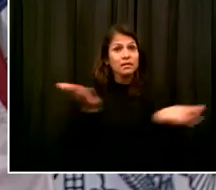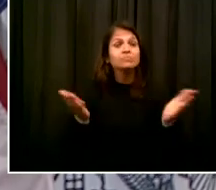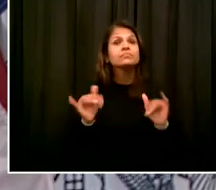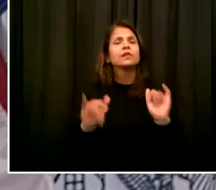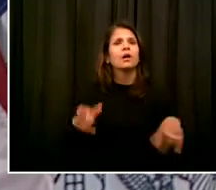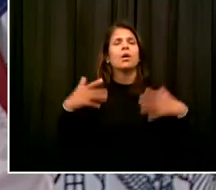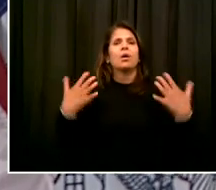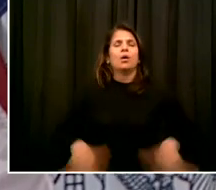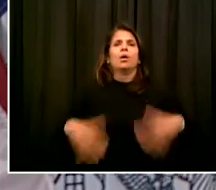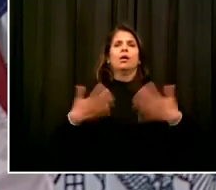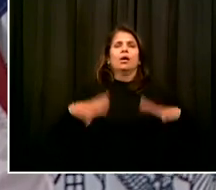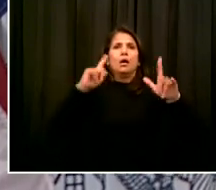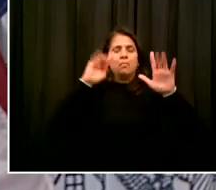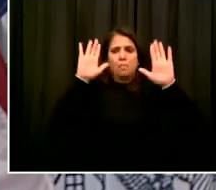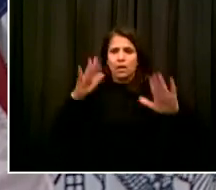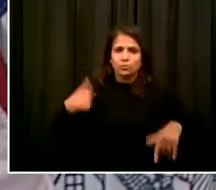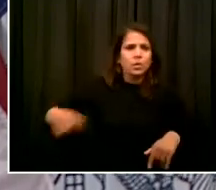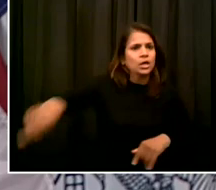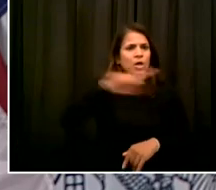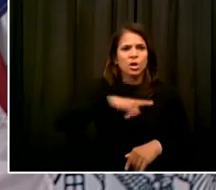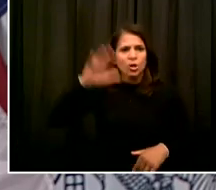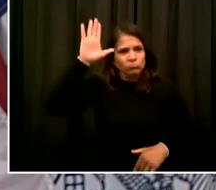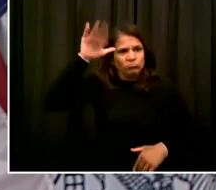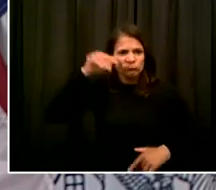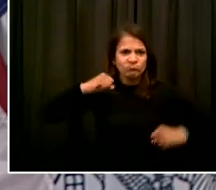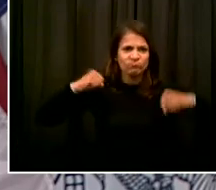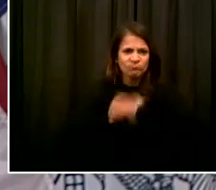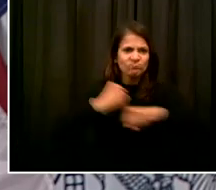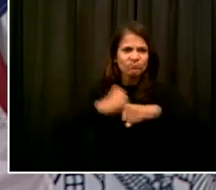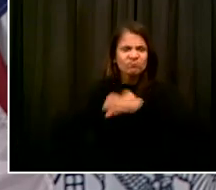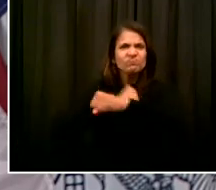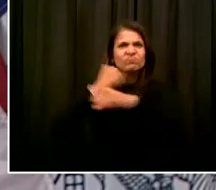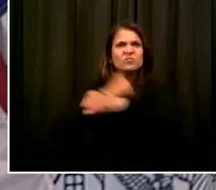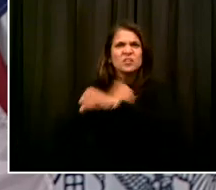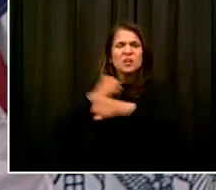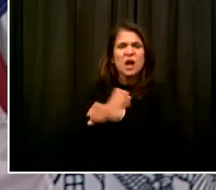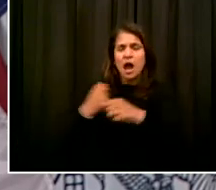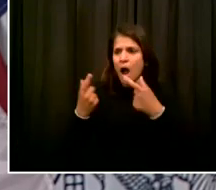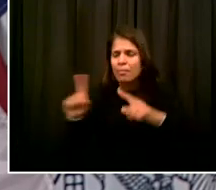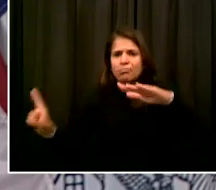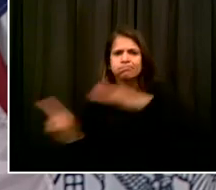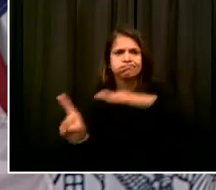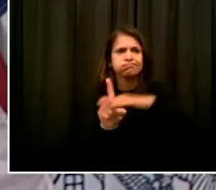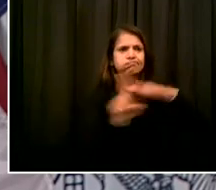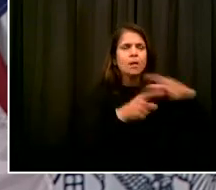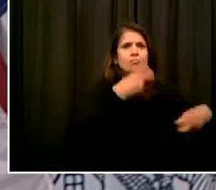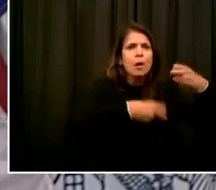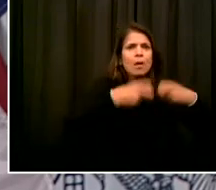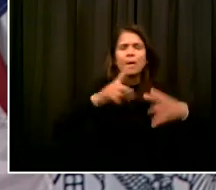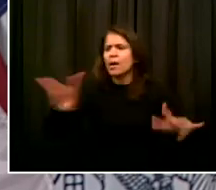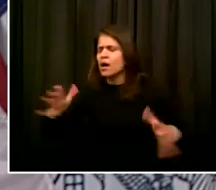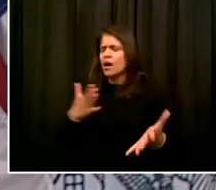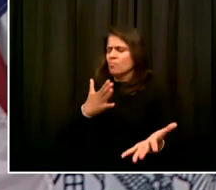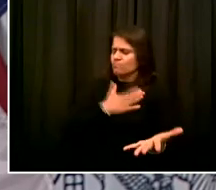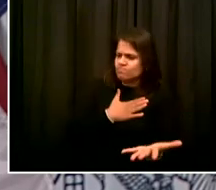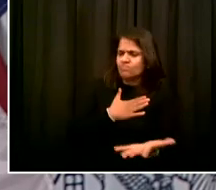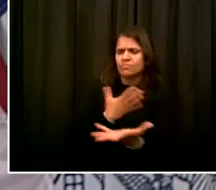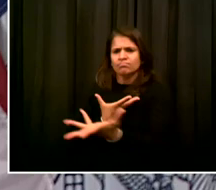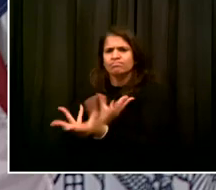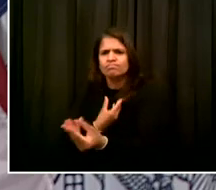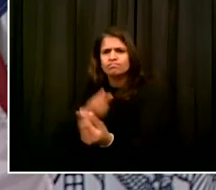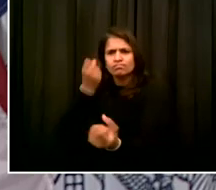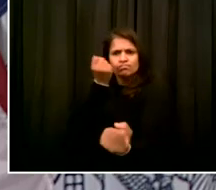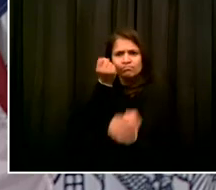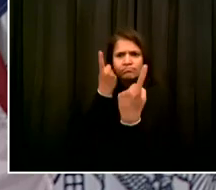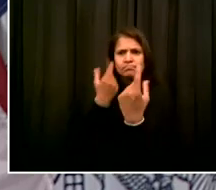fighting back no matter what has been thrown at us, the compassion, the decency. So those are the things we should celebrate. We're going